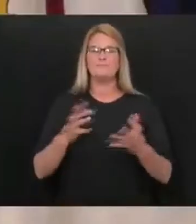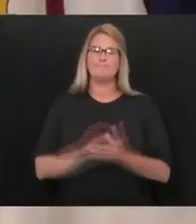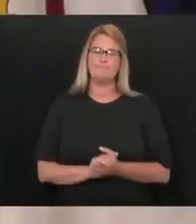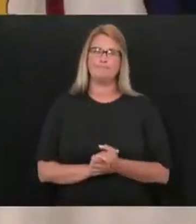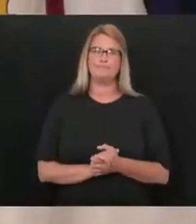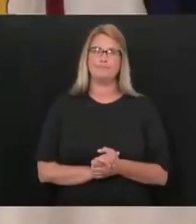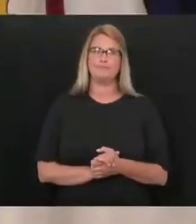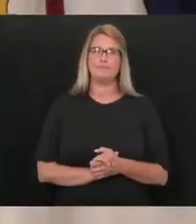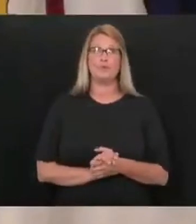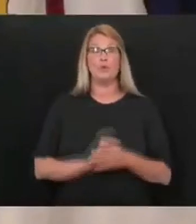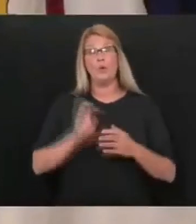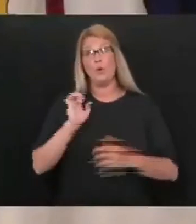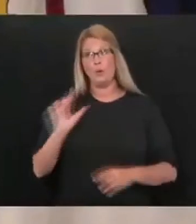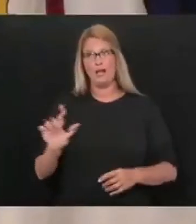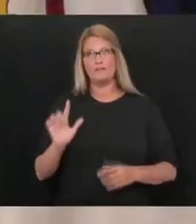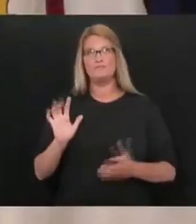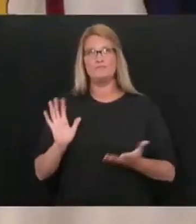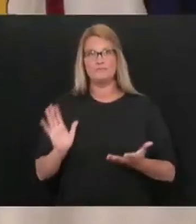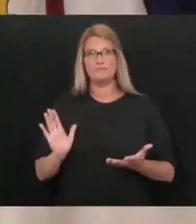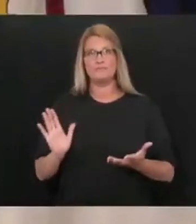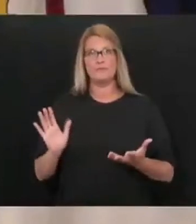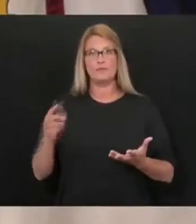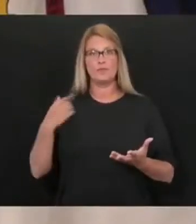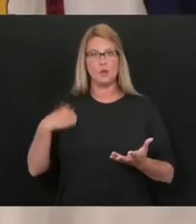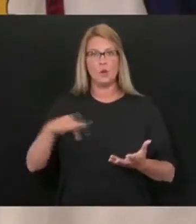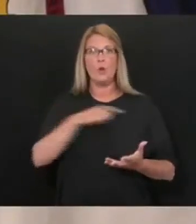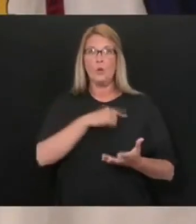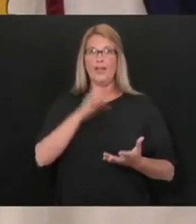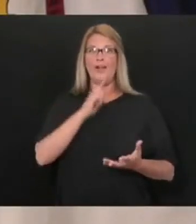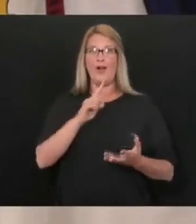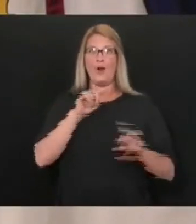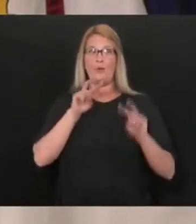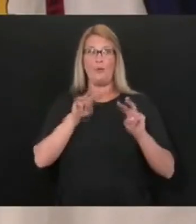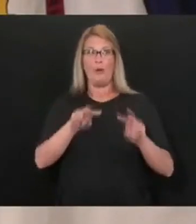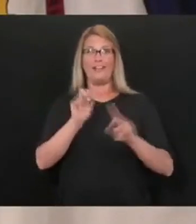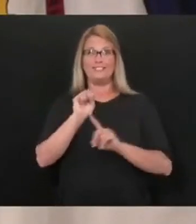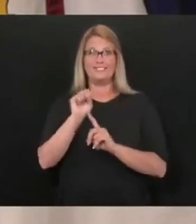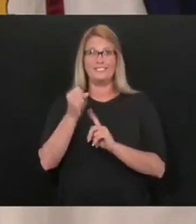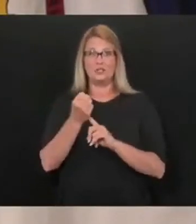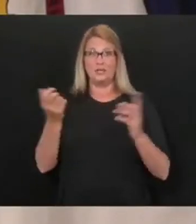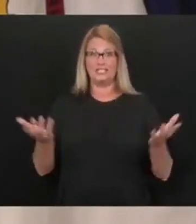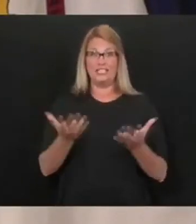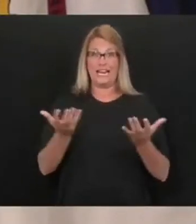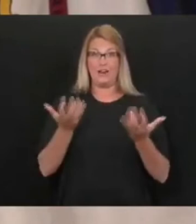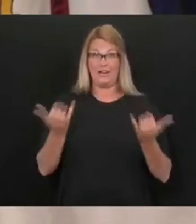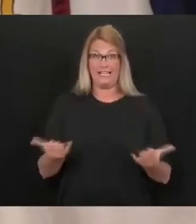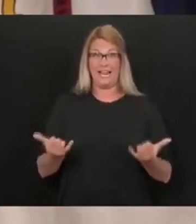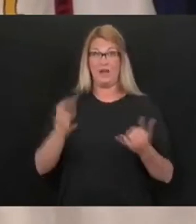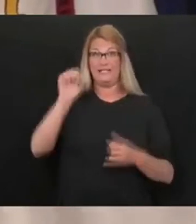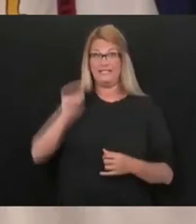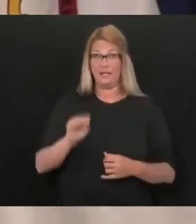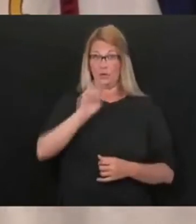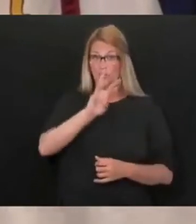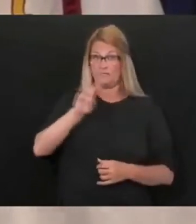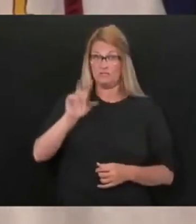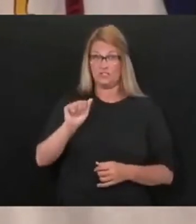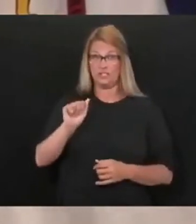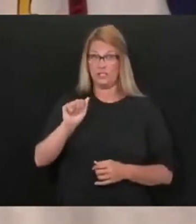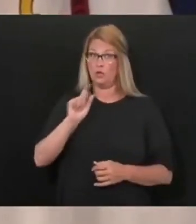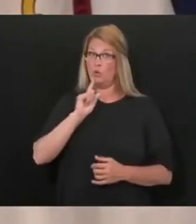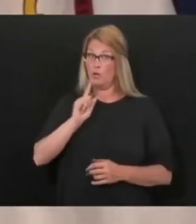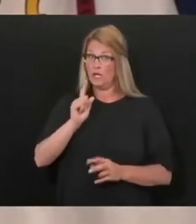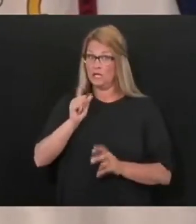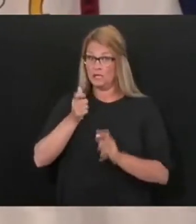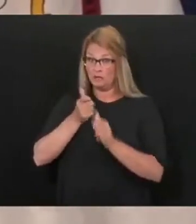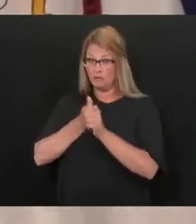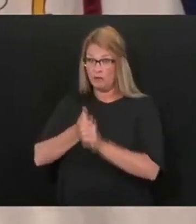First and foremost, we are watching the situation in our southern counties like crazy because our